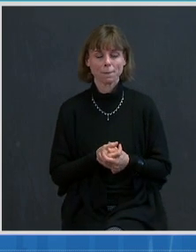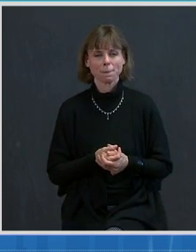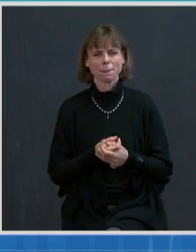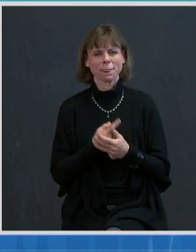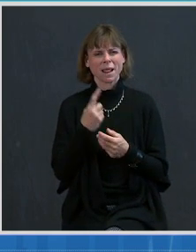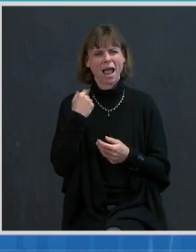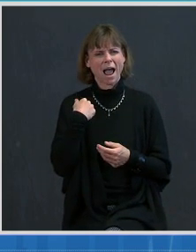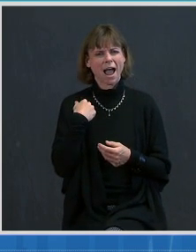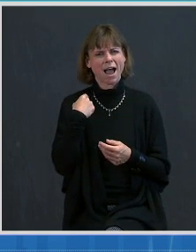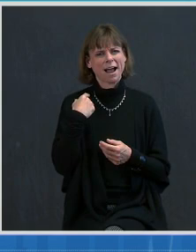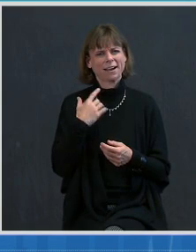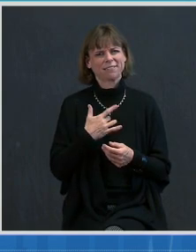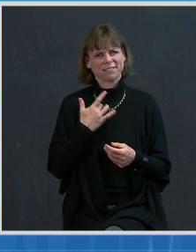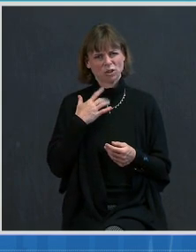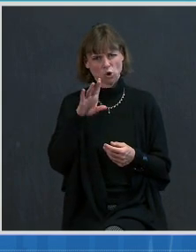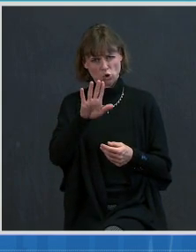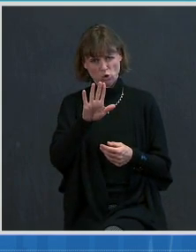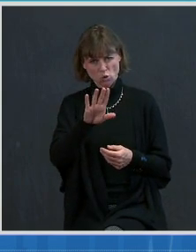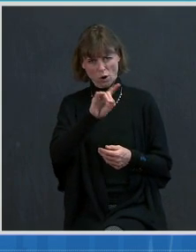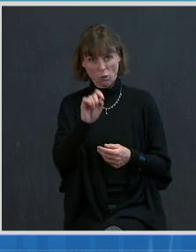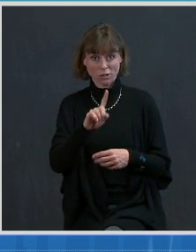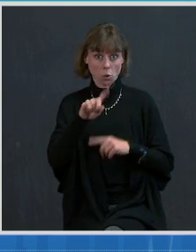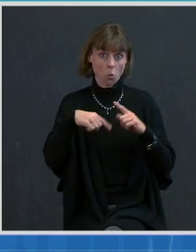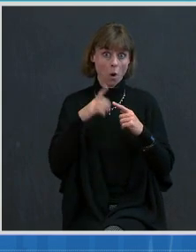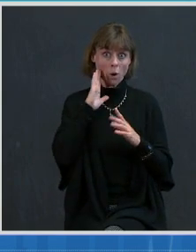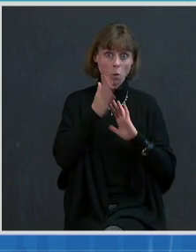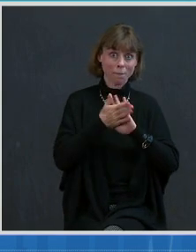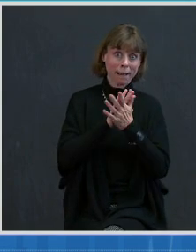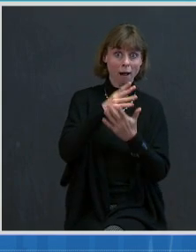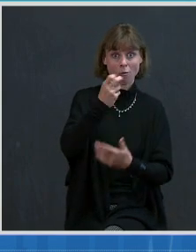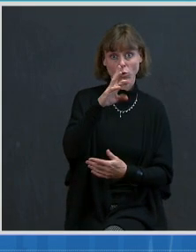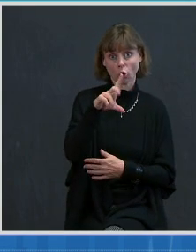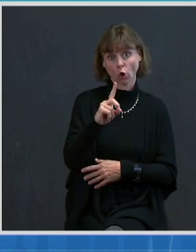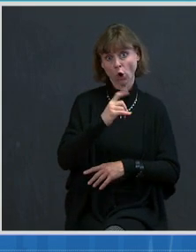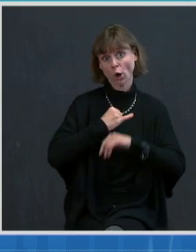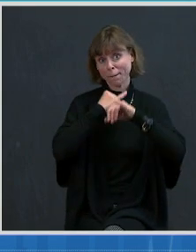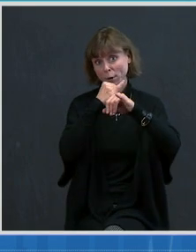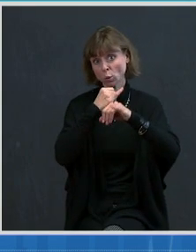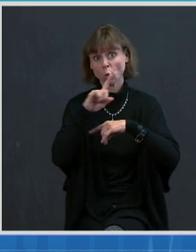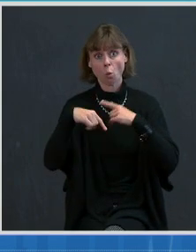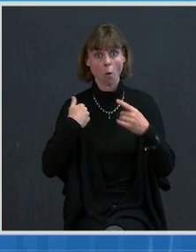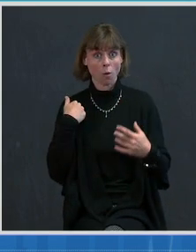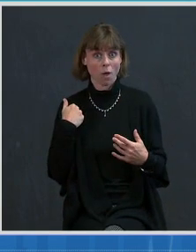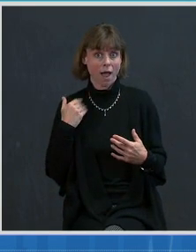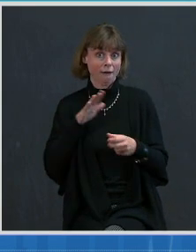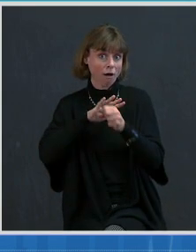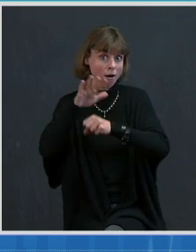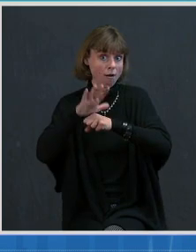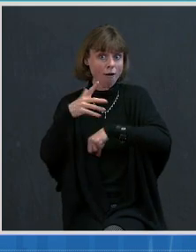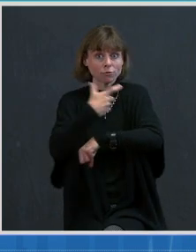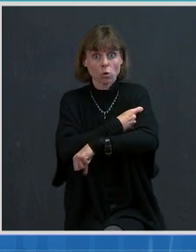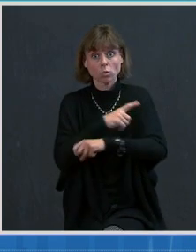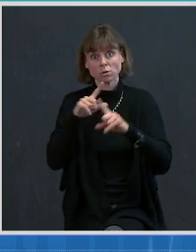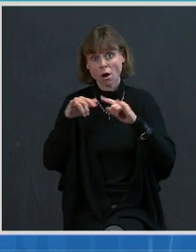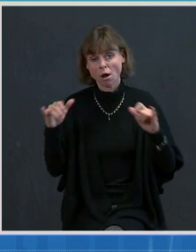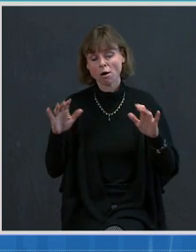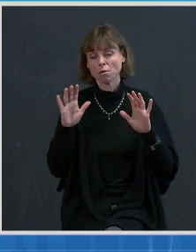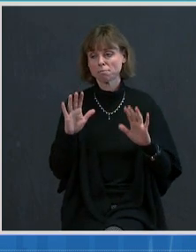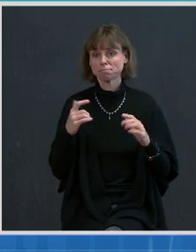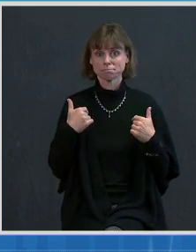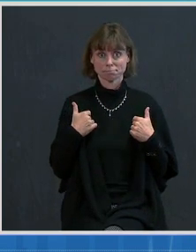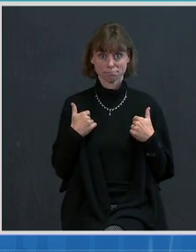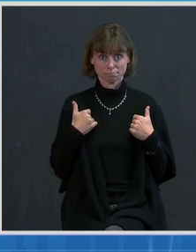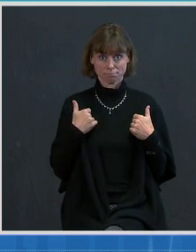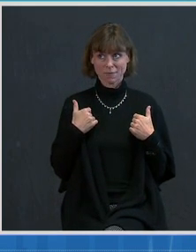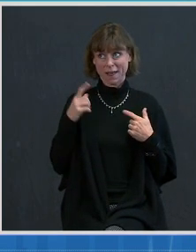when will we reach herd immunity? When will we have enough doses, et cetera? And what I would tell you is that, as the President